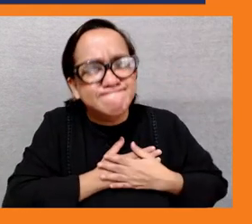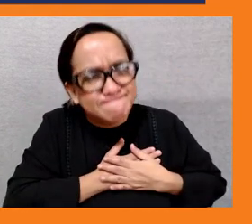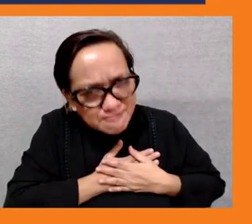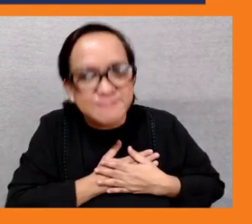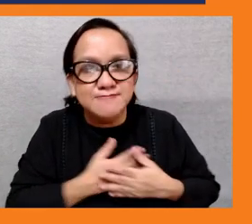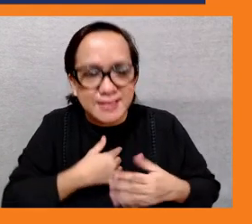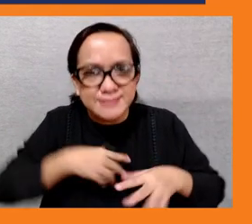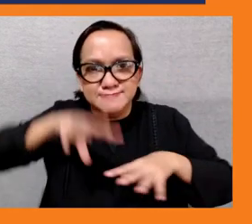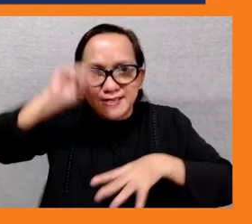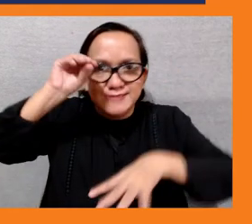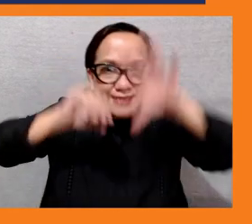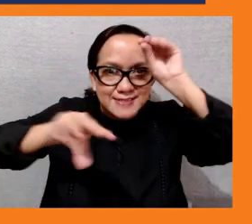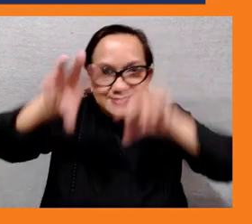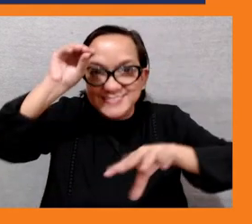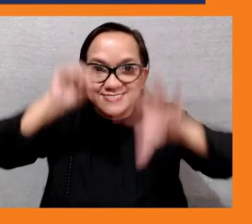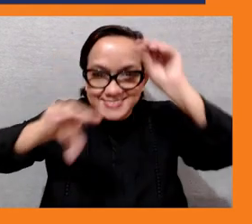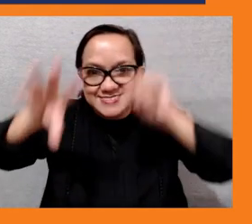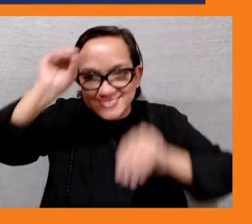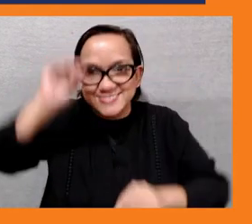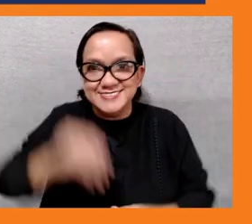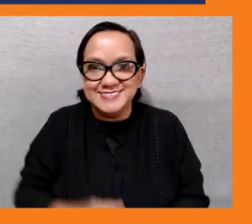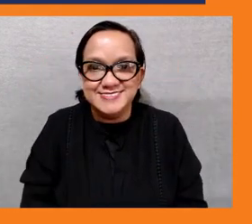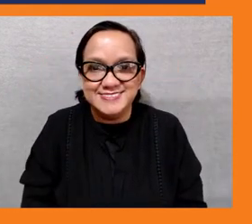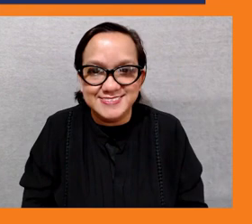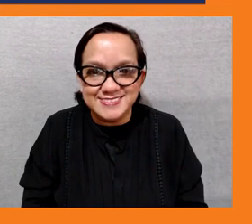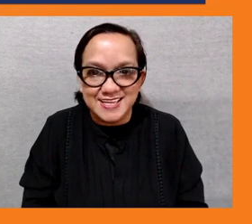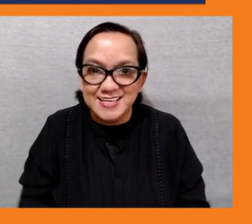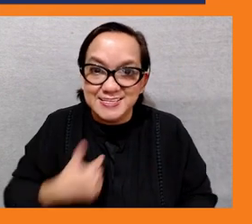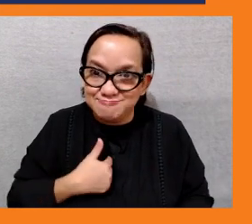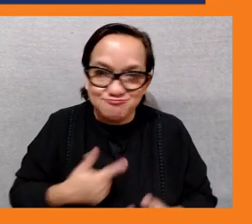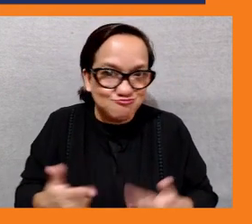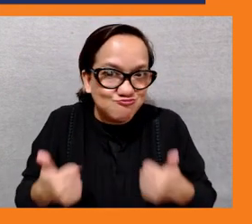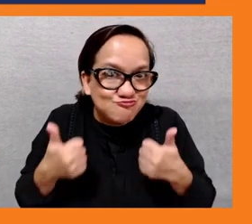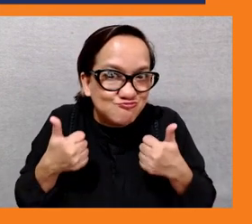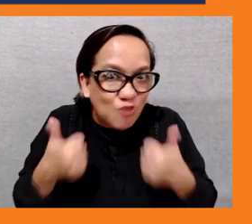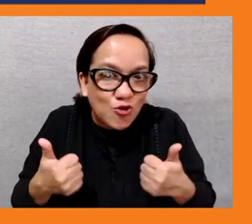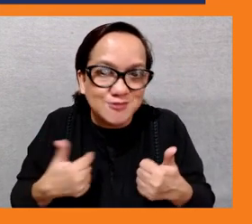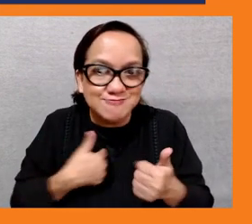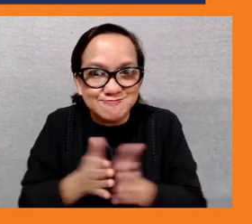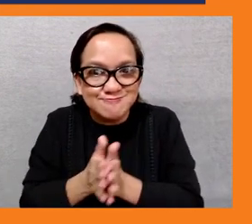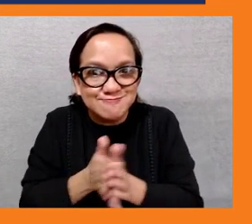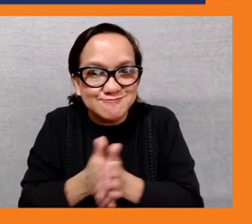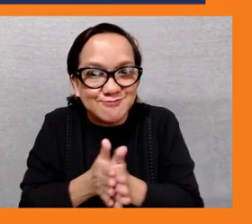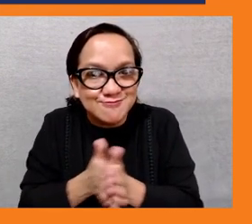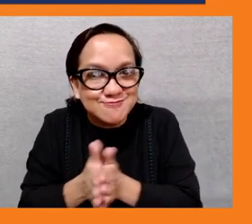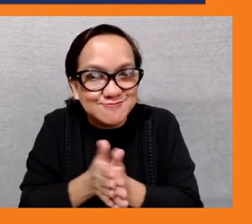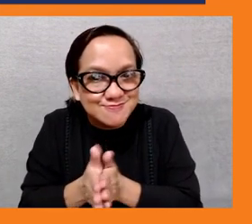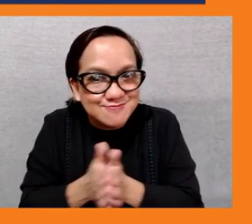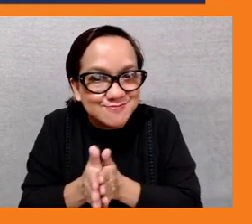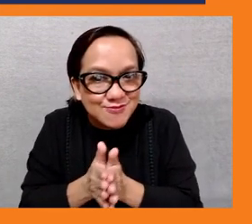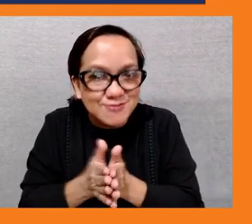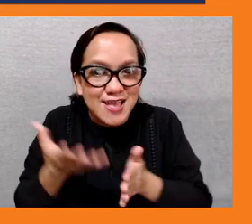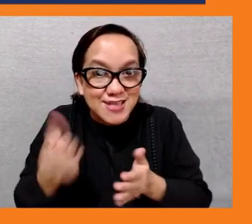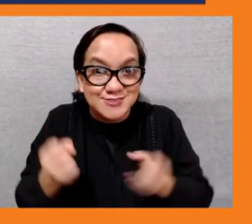it's it was it was interested and and when we uh give our trainings for the cso's um